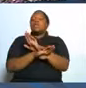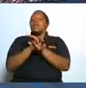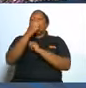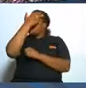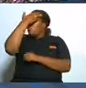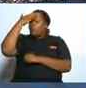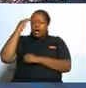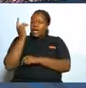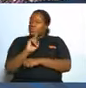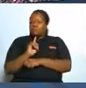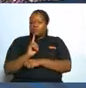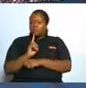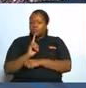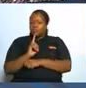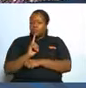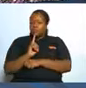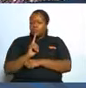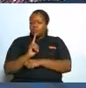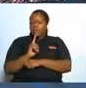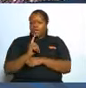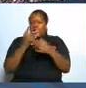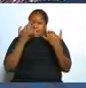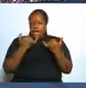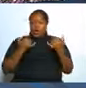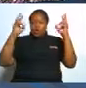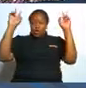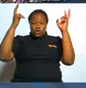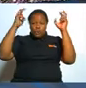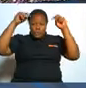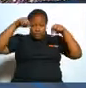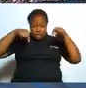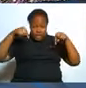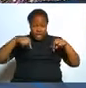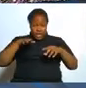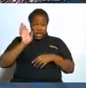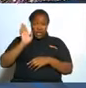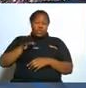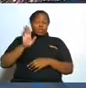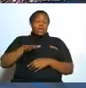forget this what do women really want